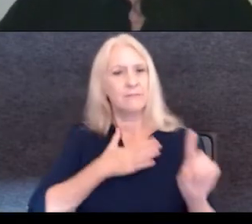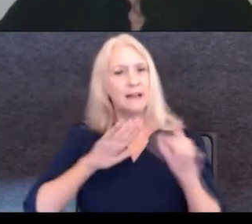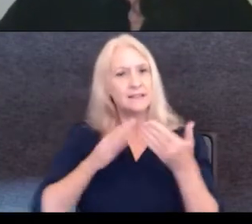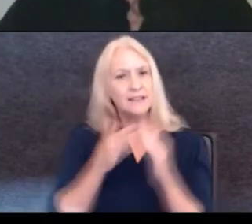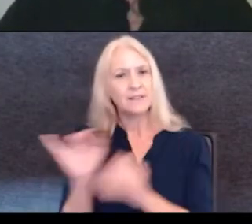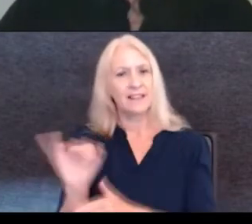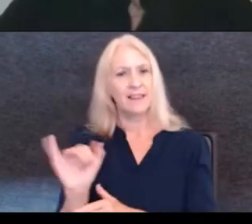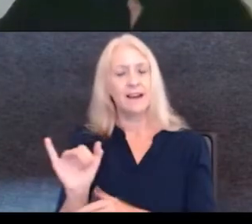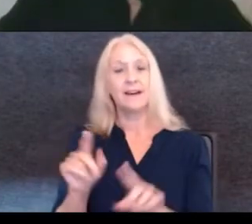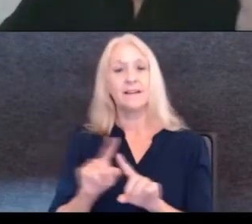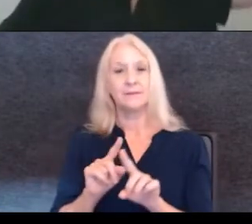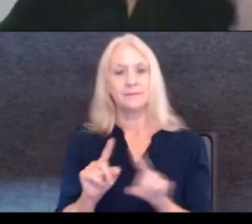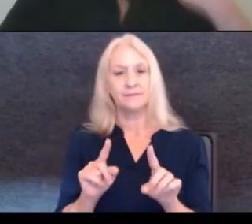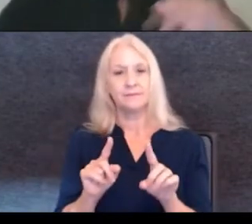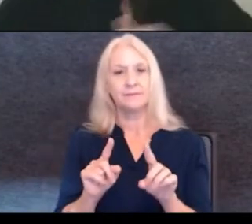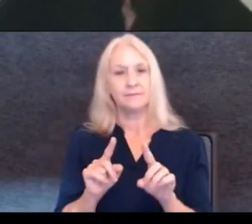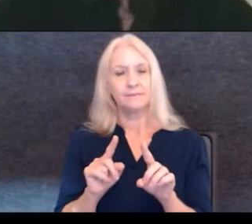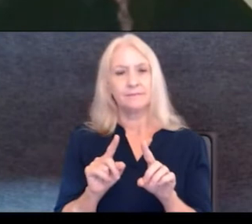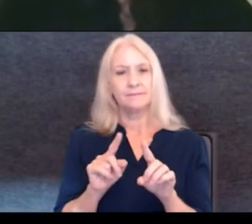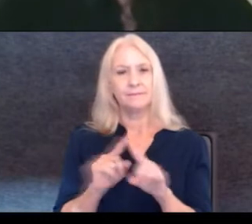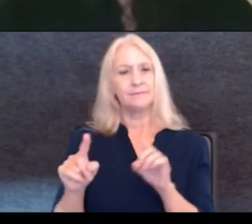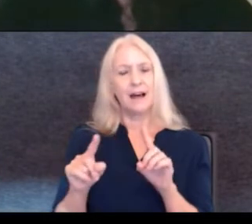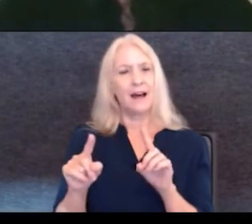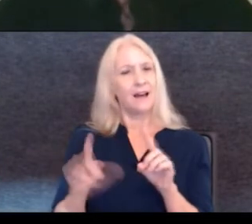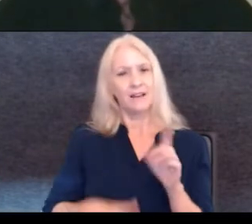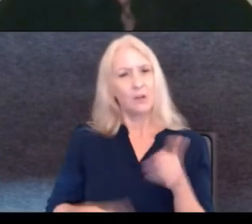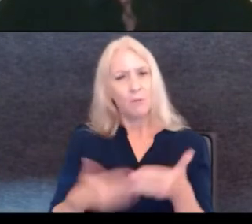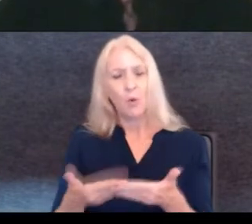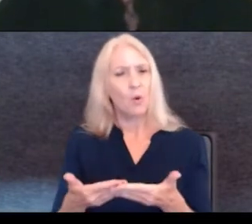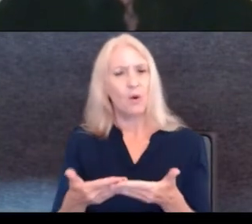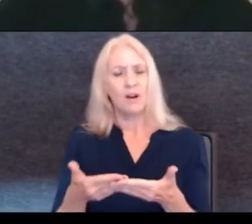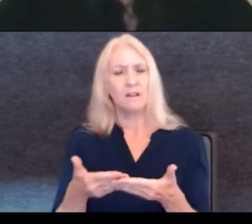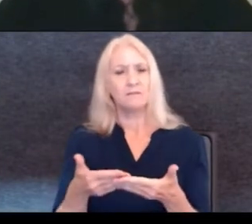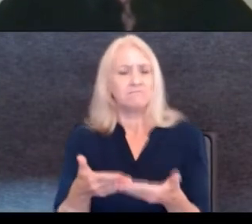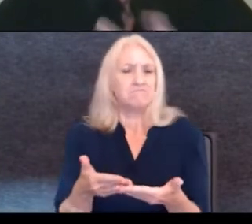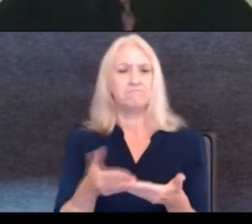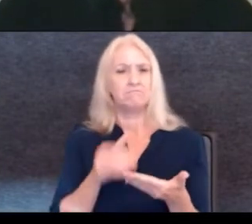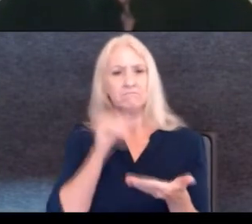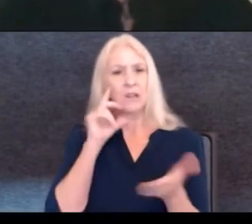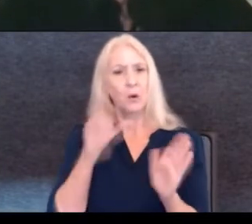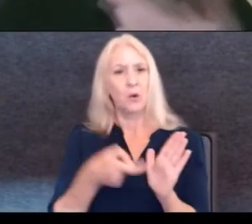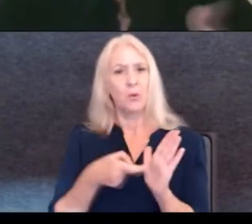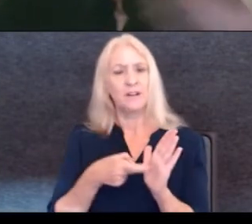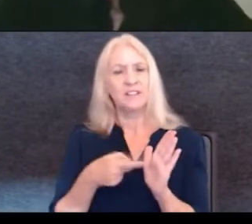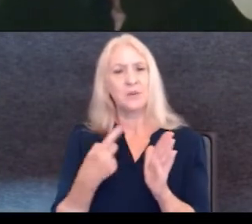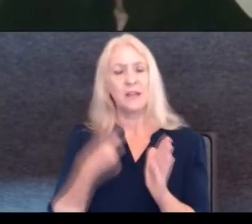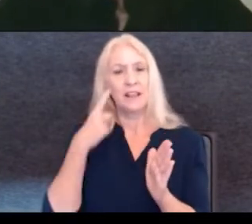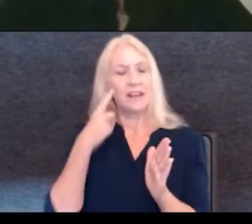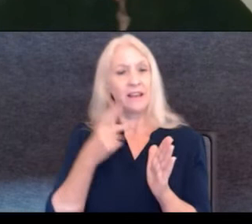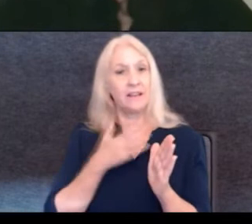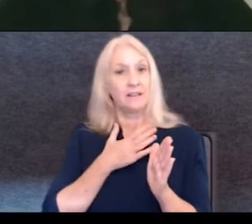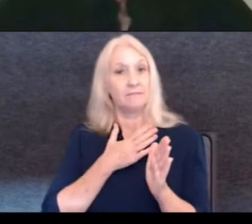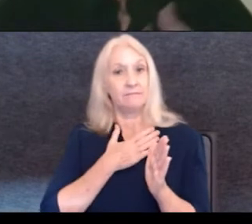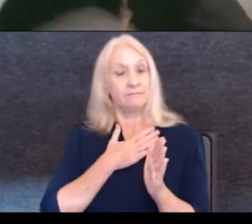you, you are born in an environment like this, you don't realize that you, you only think that it is your